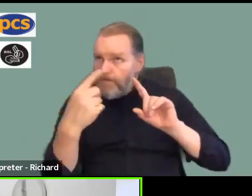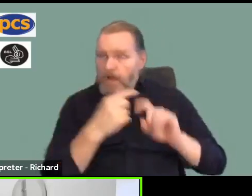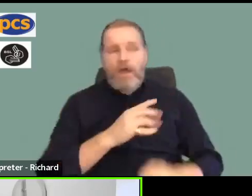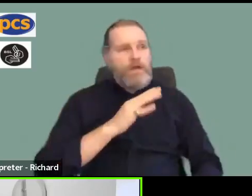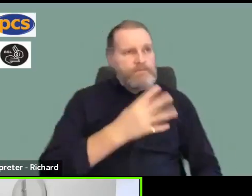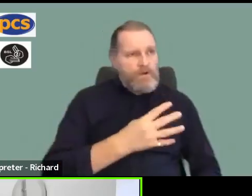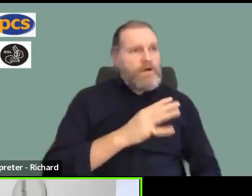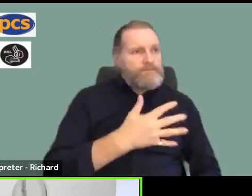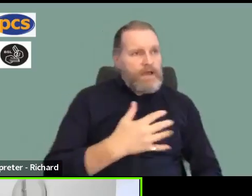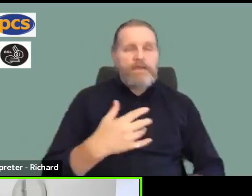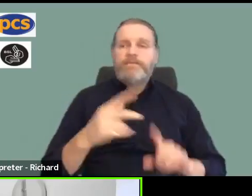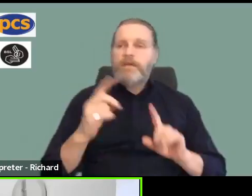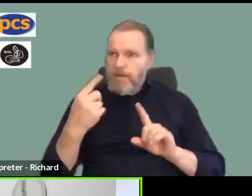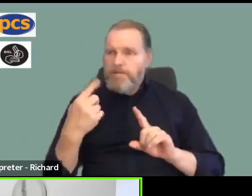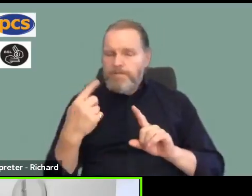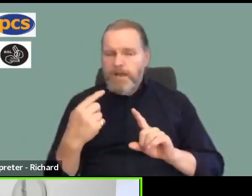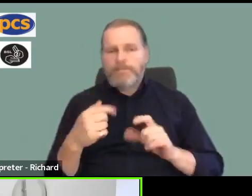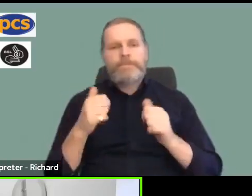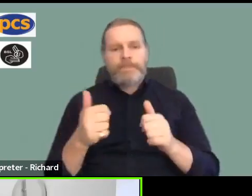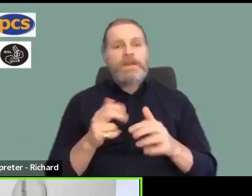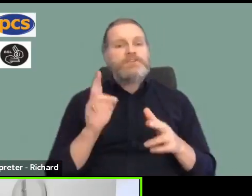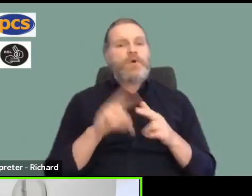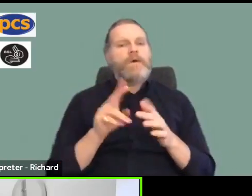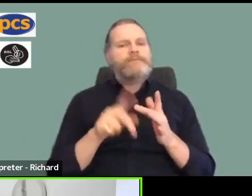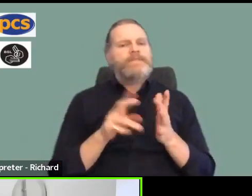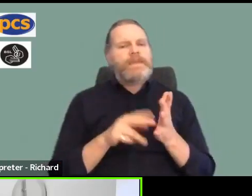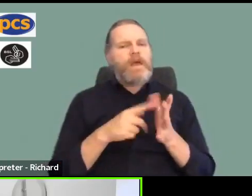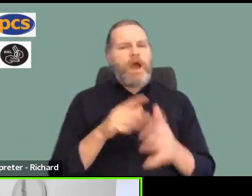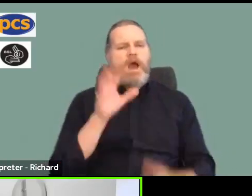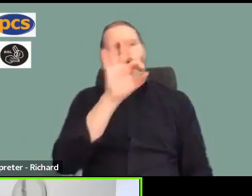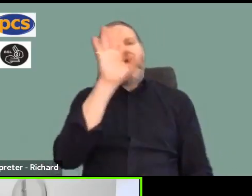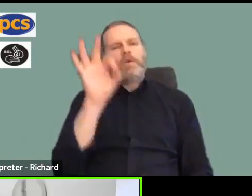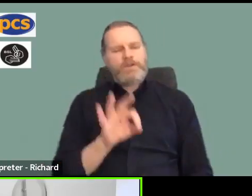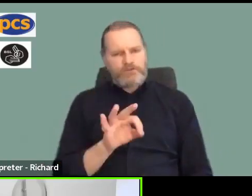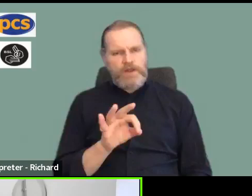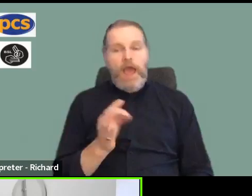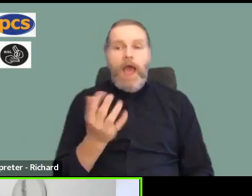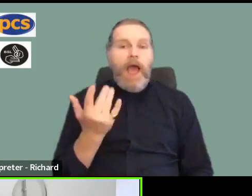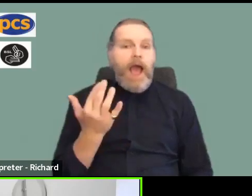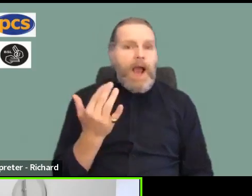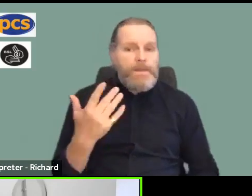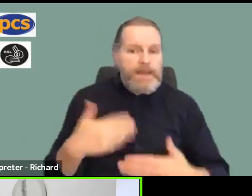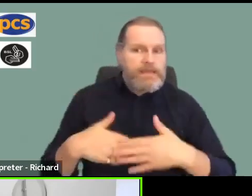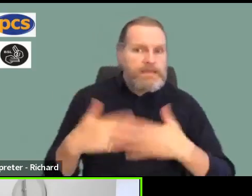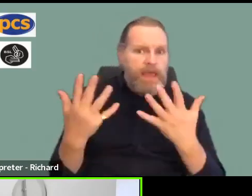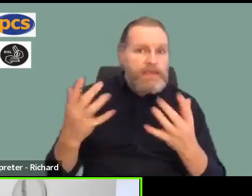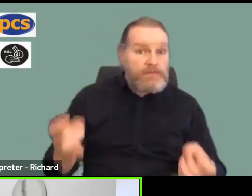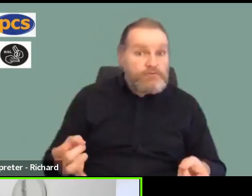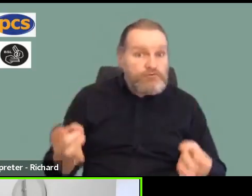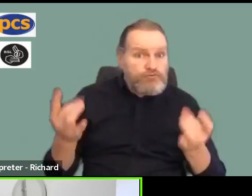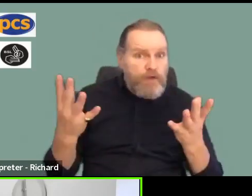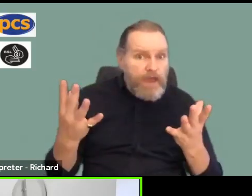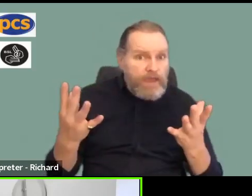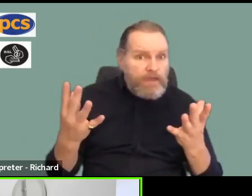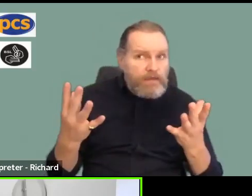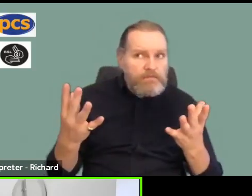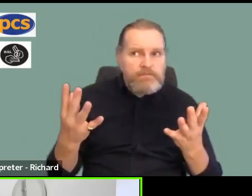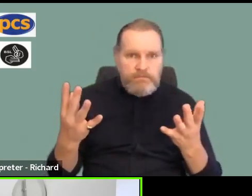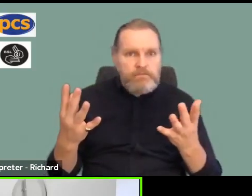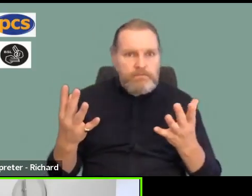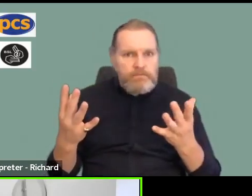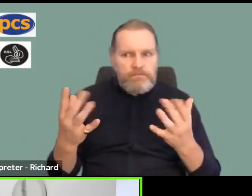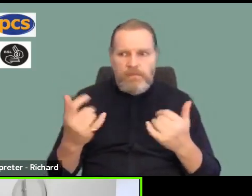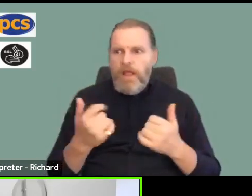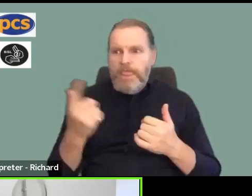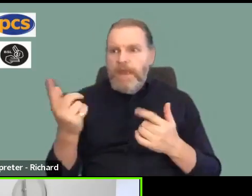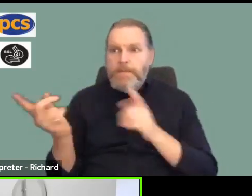sent in. So Fina asks, my members are asking how many days of strike action are we planning? And will it be followed up by a period of